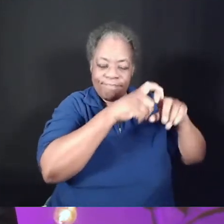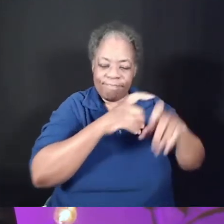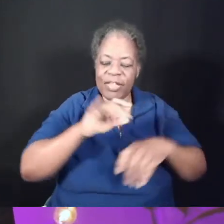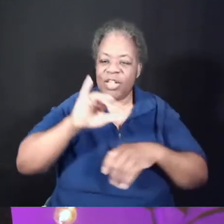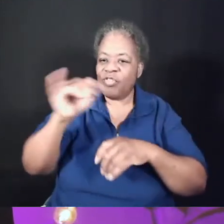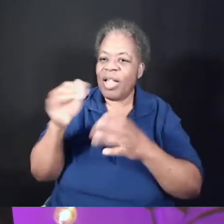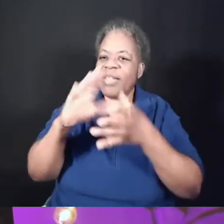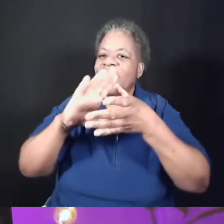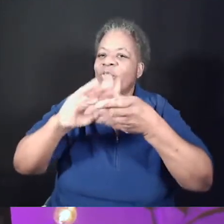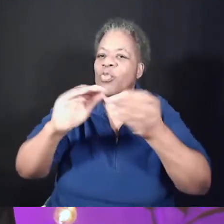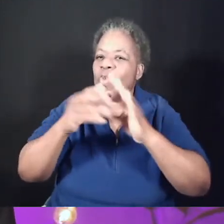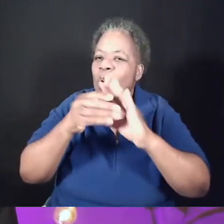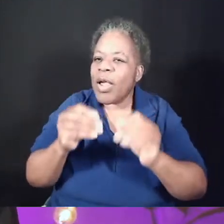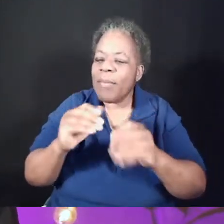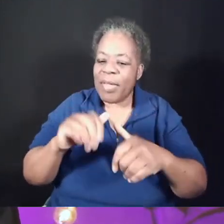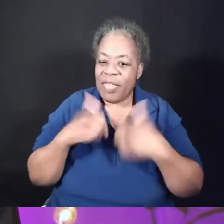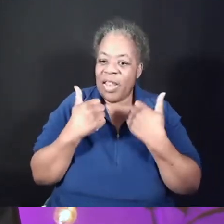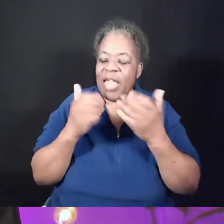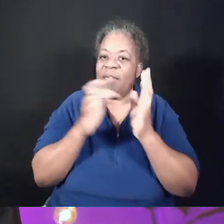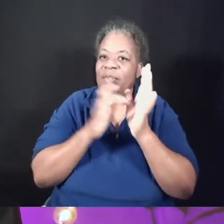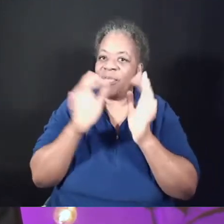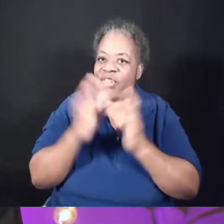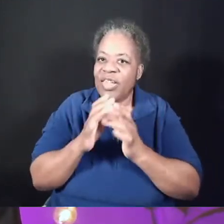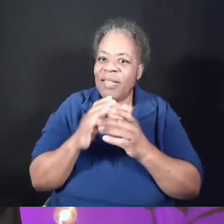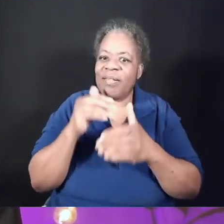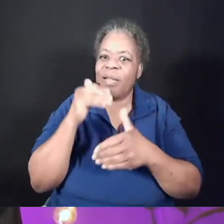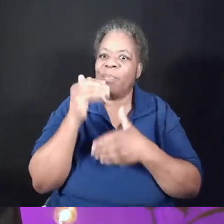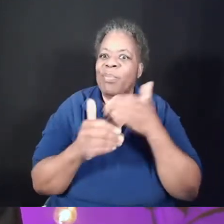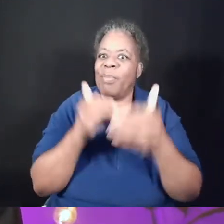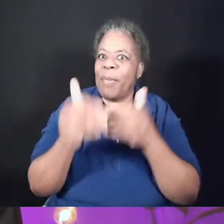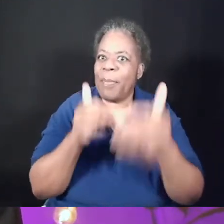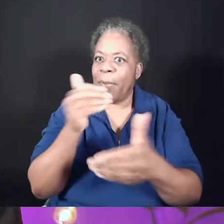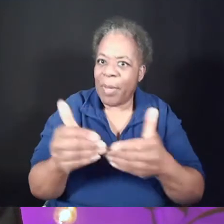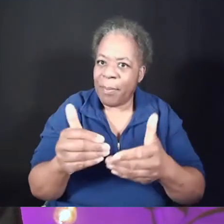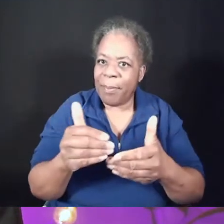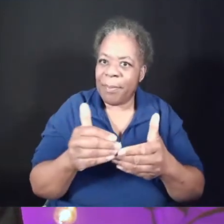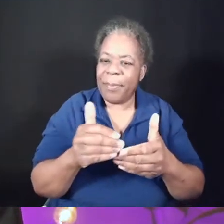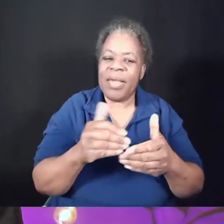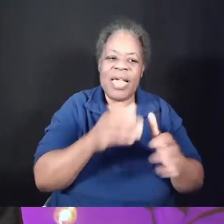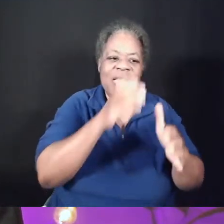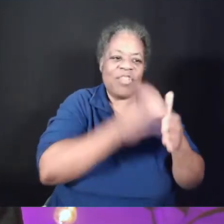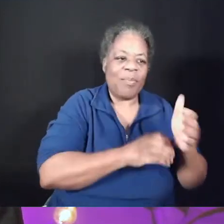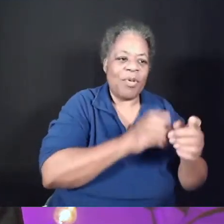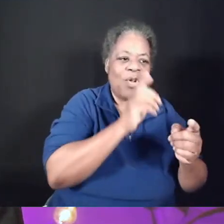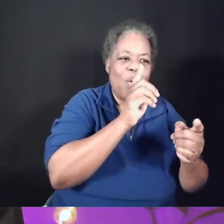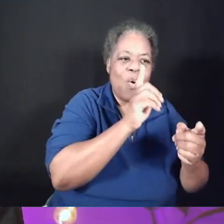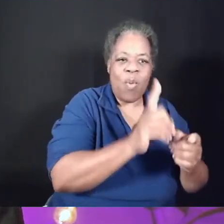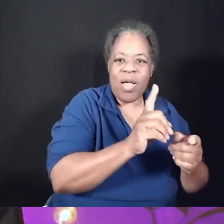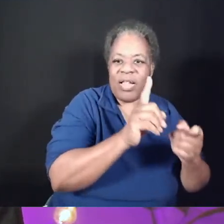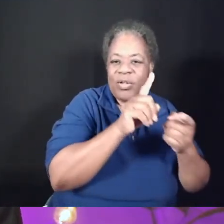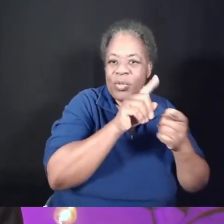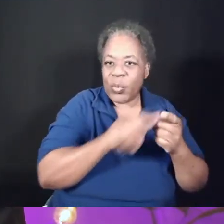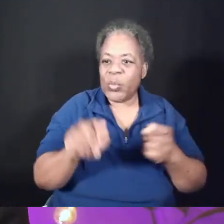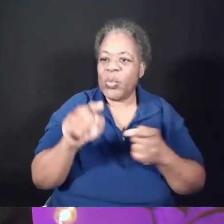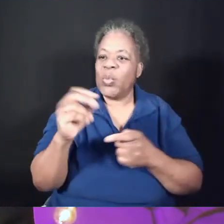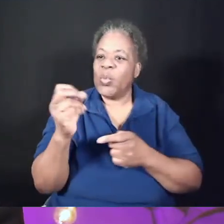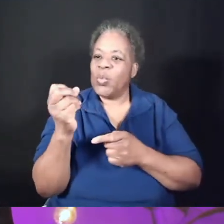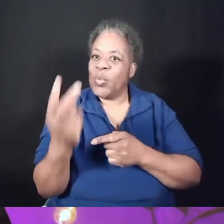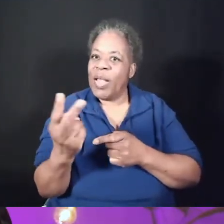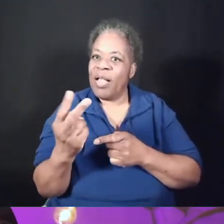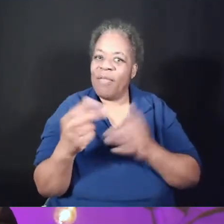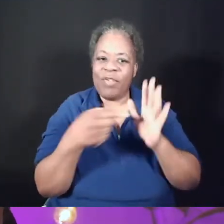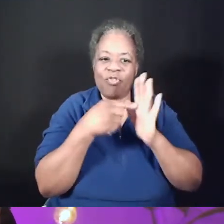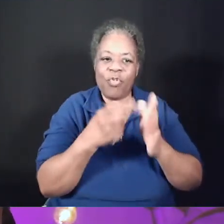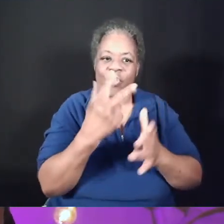covers a lot of ground in a short amount of time. The first 12 chapters cover three years of Jesus' life. But then